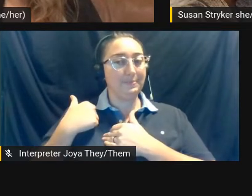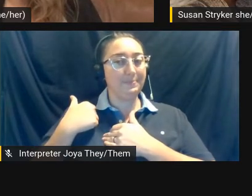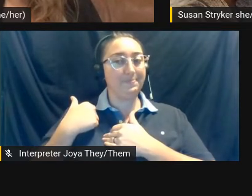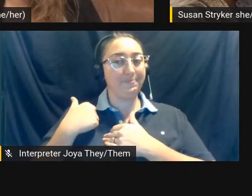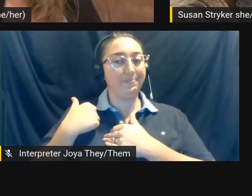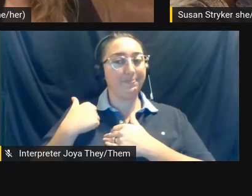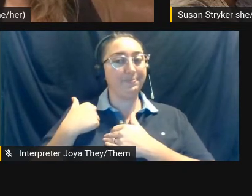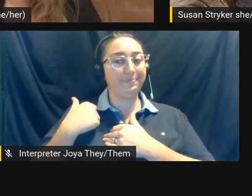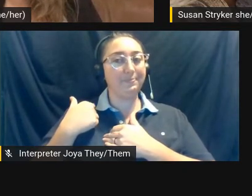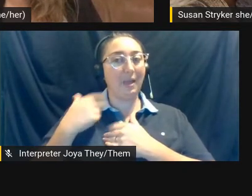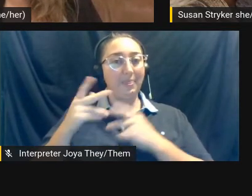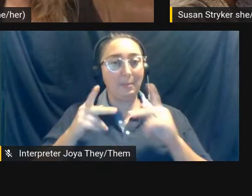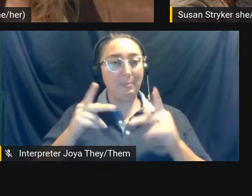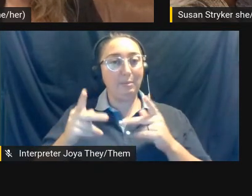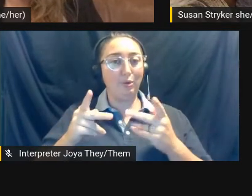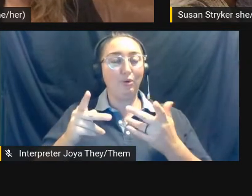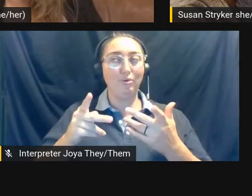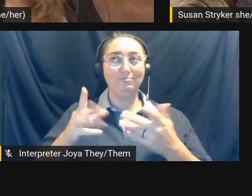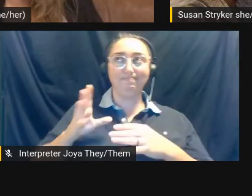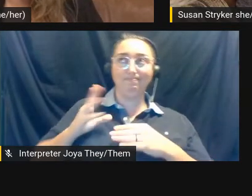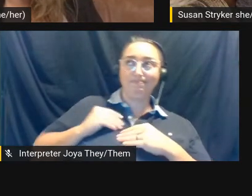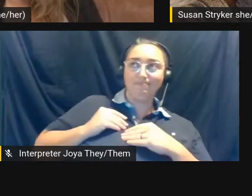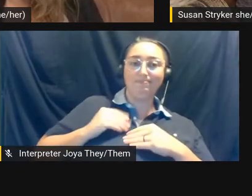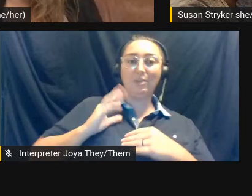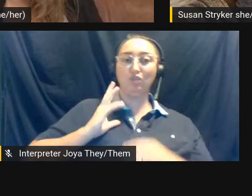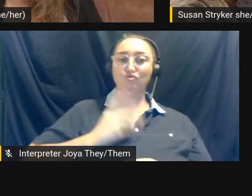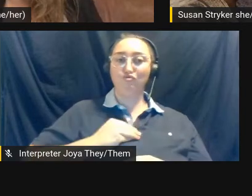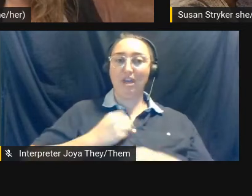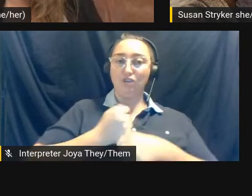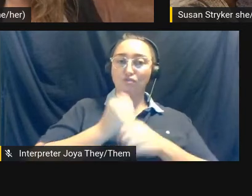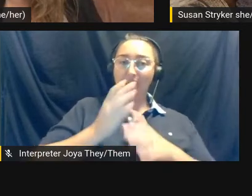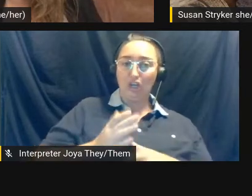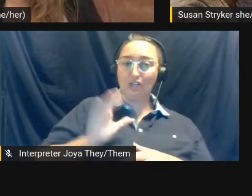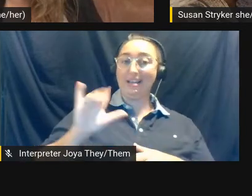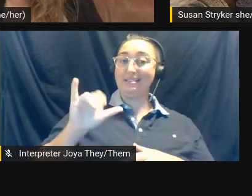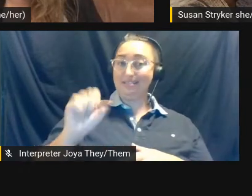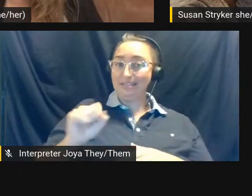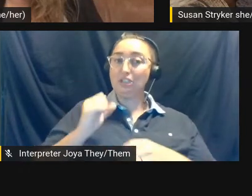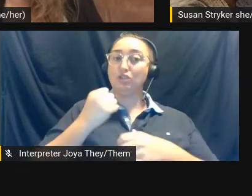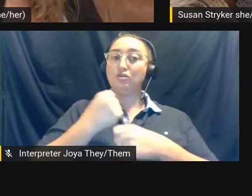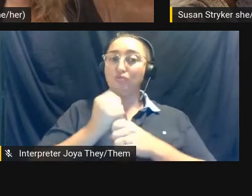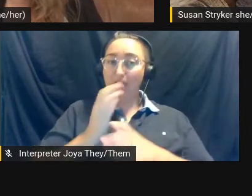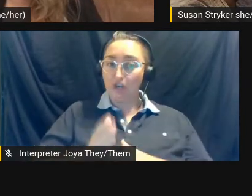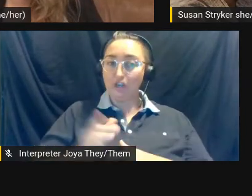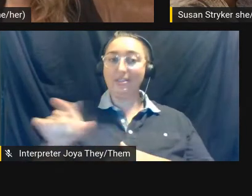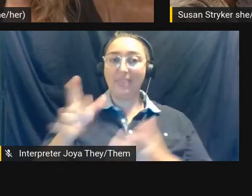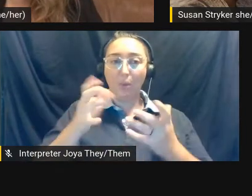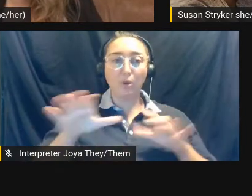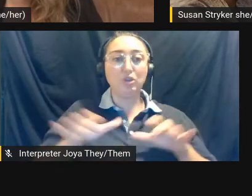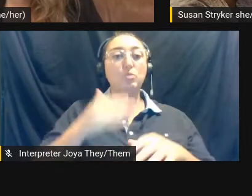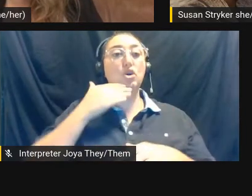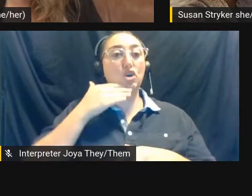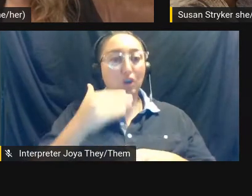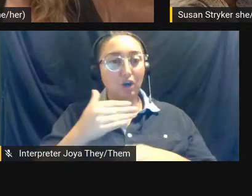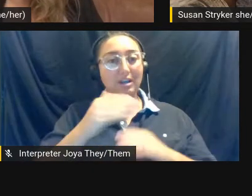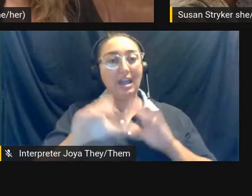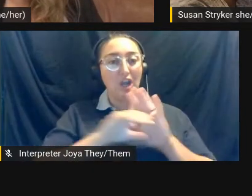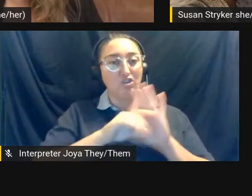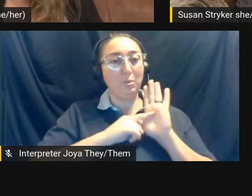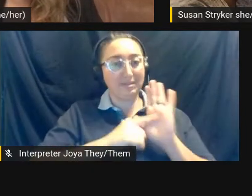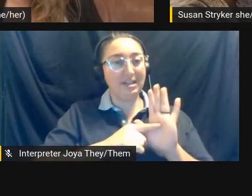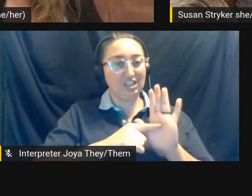find placed on them, that trans creators, and cis creators who want to do good portrayals of